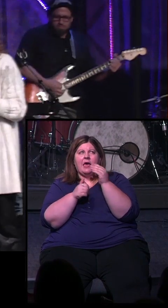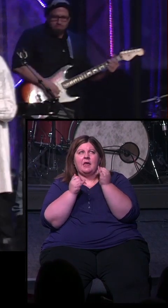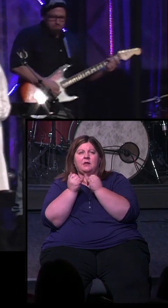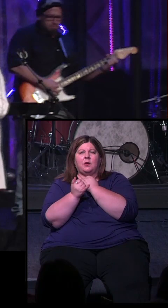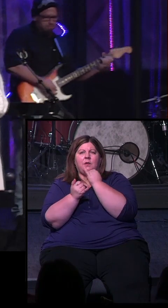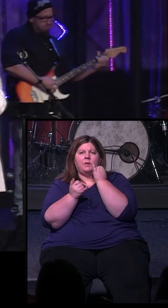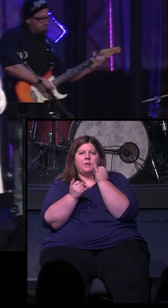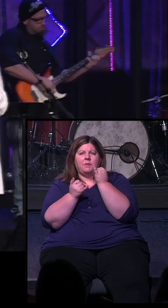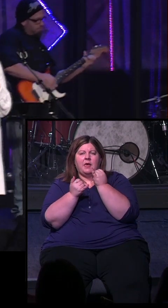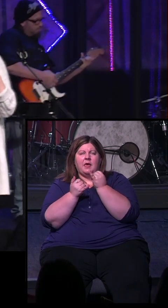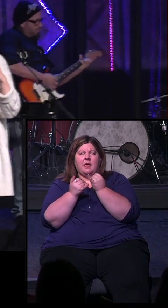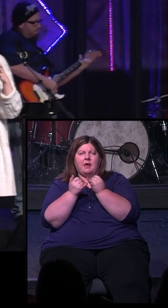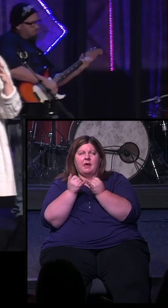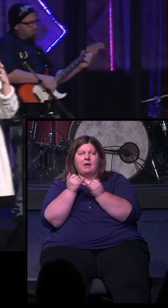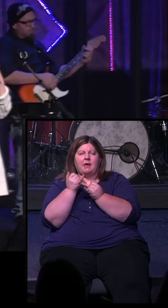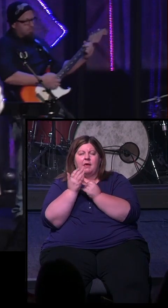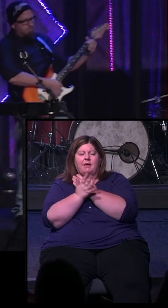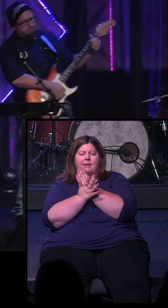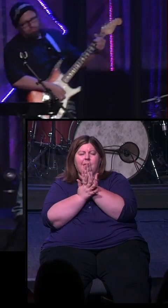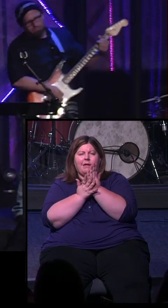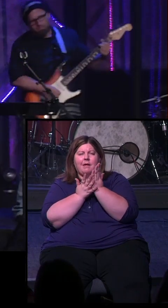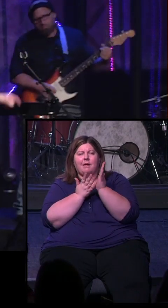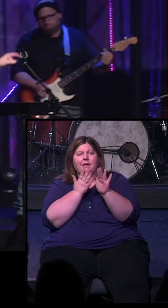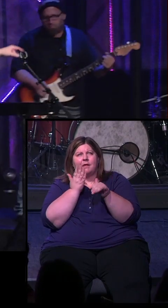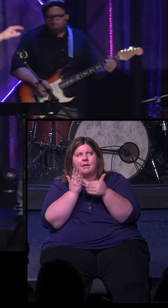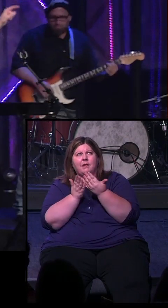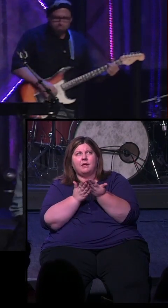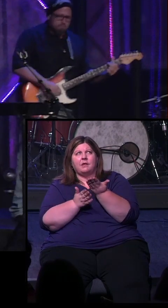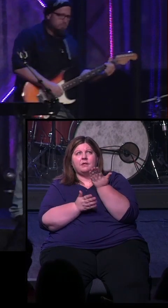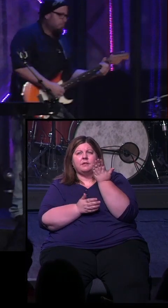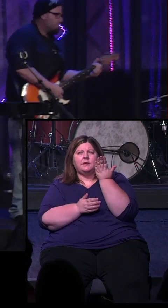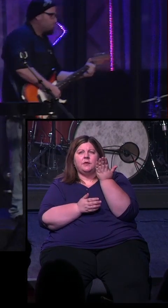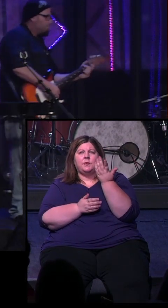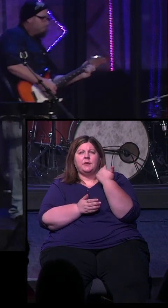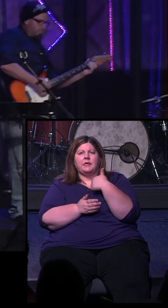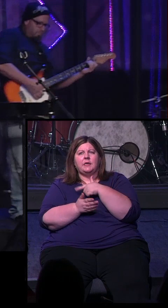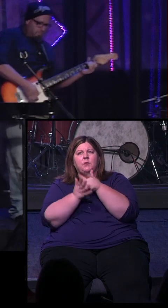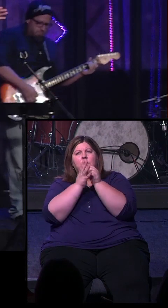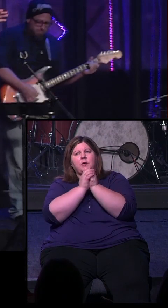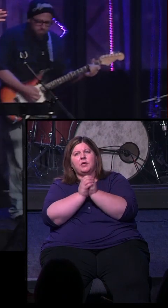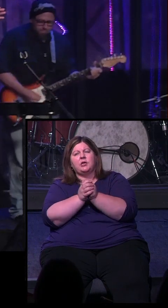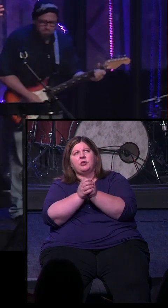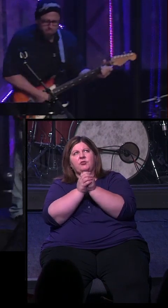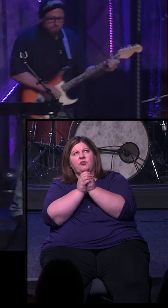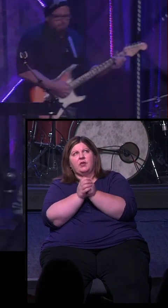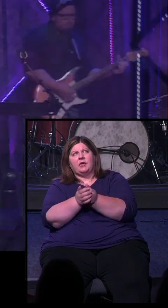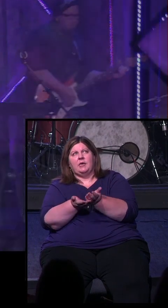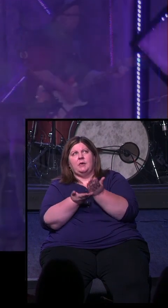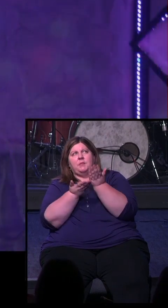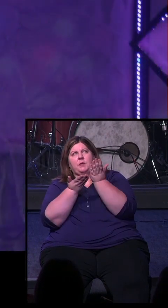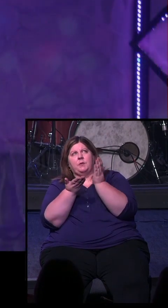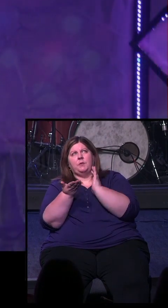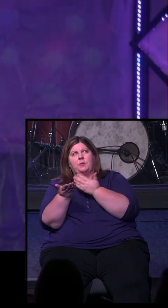And Omega, the beginning and the end. And we worship